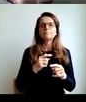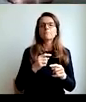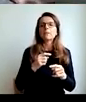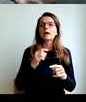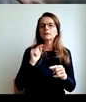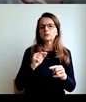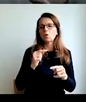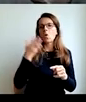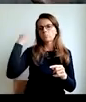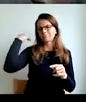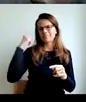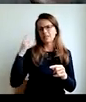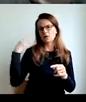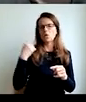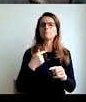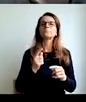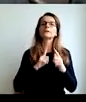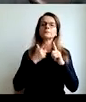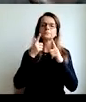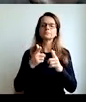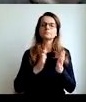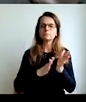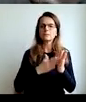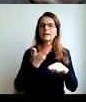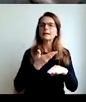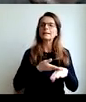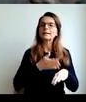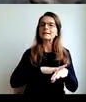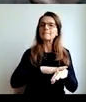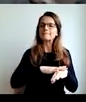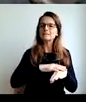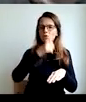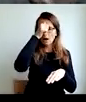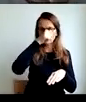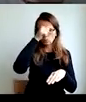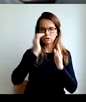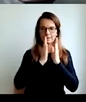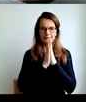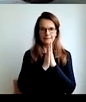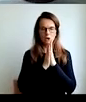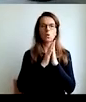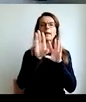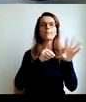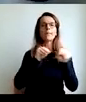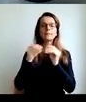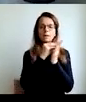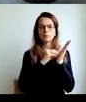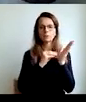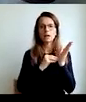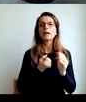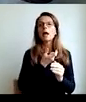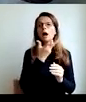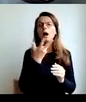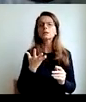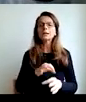not recently the Catholic Church in Rome gathered the data, which